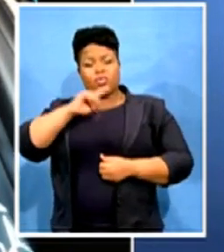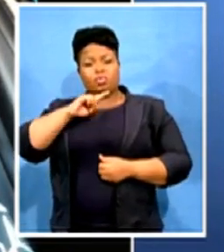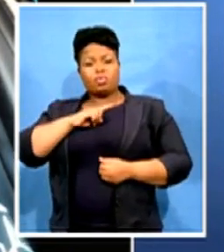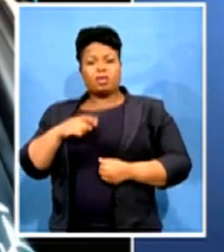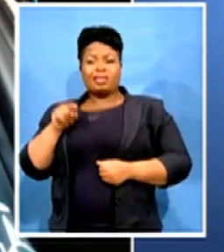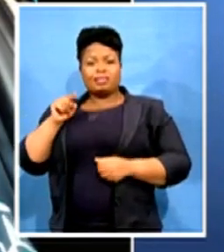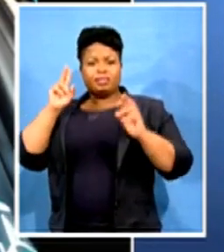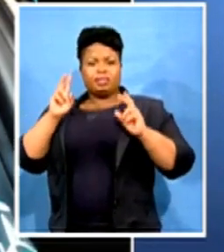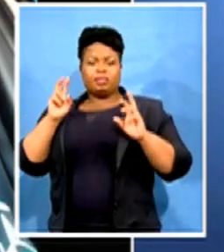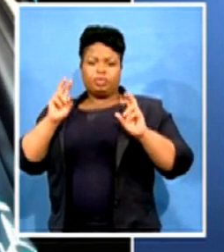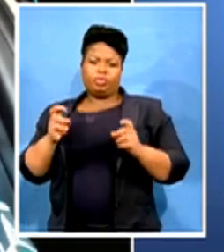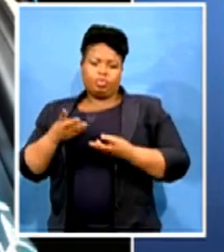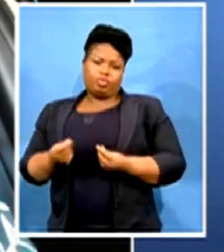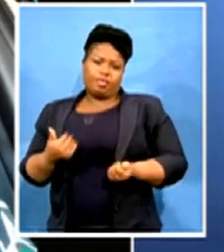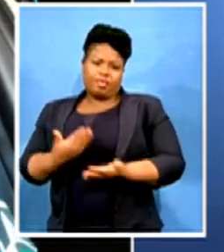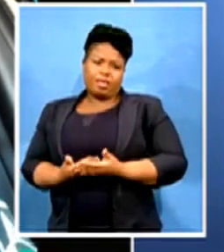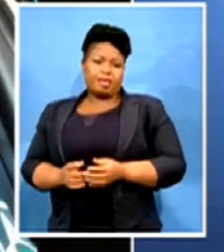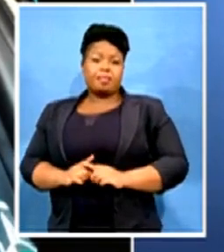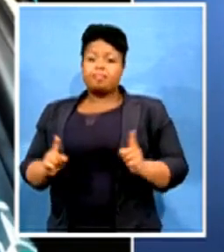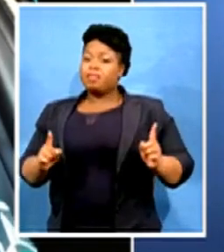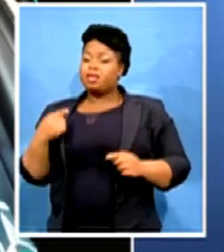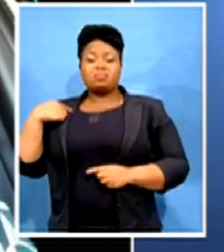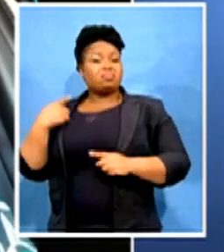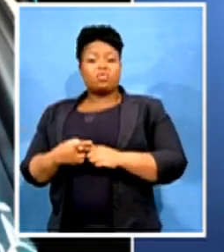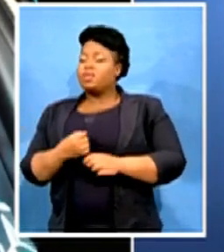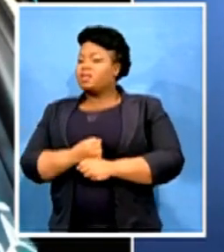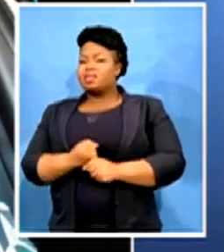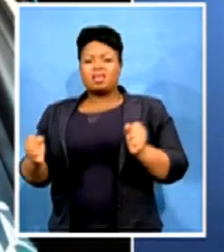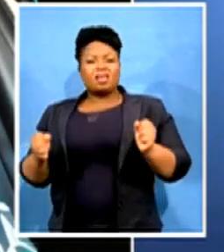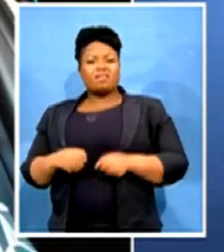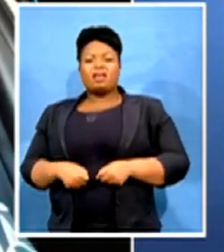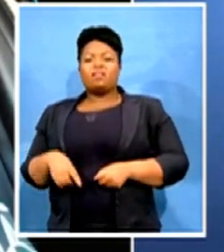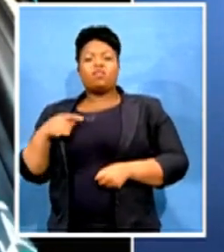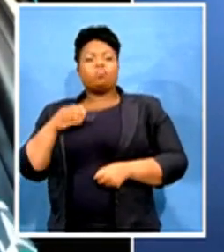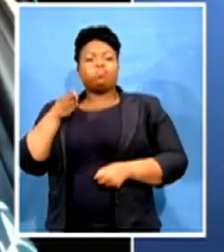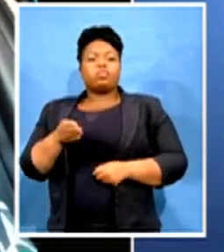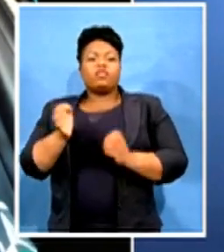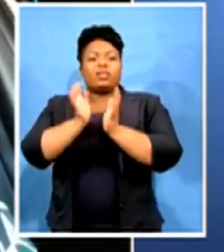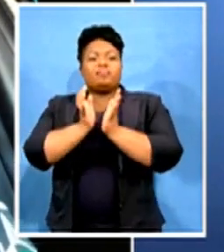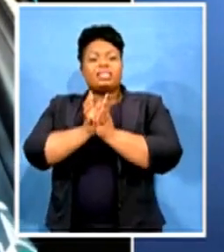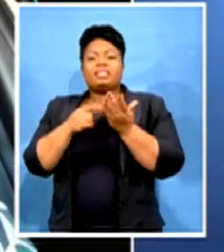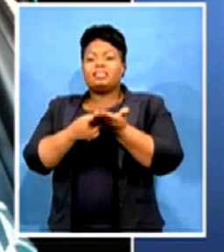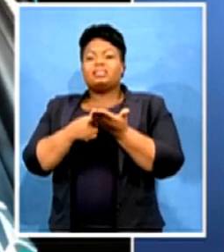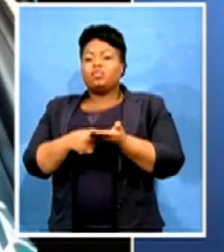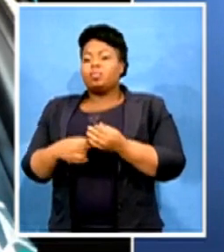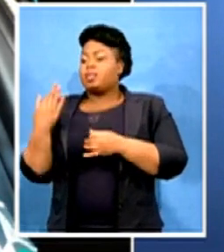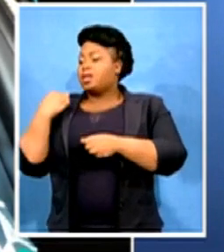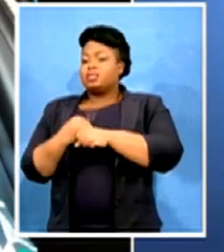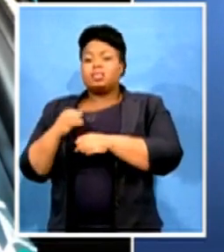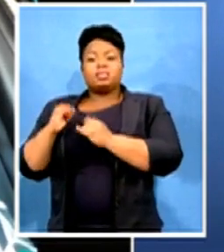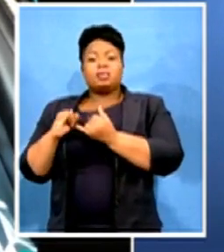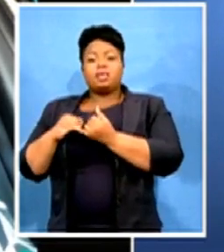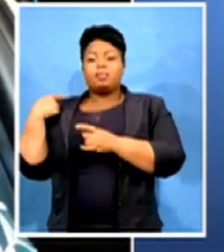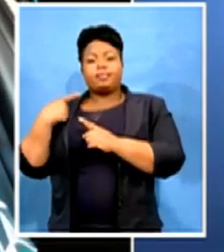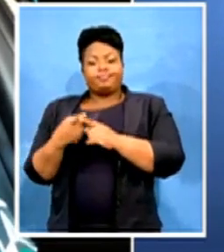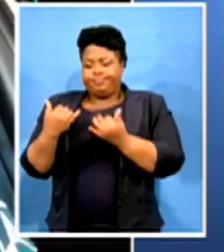never been given even a single hearing since from last year, September to date. The only hearing that we saw